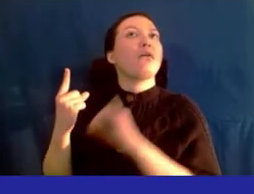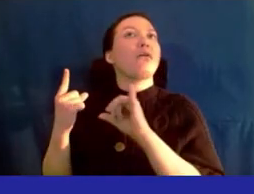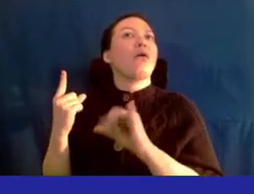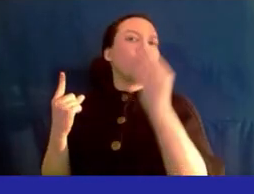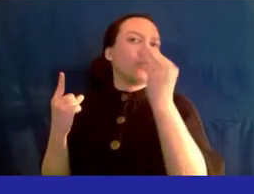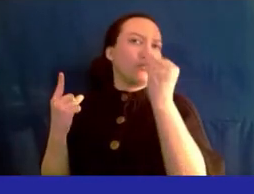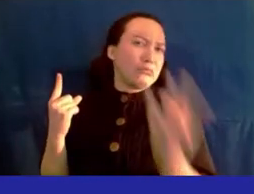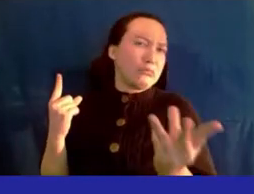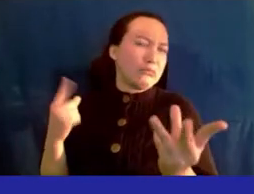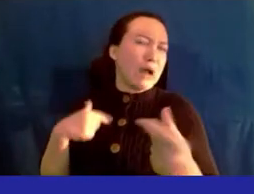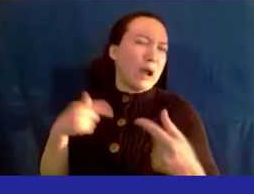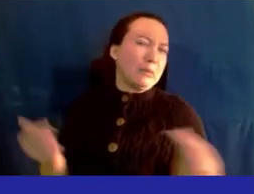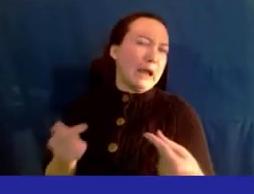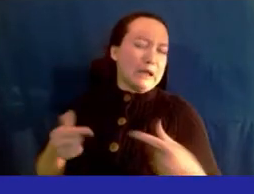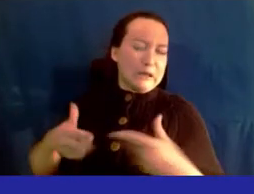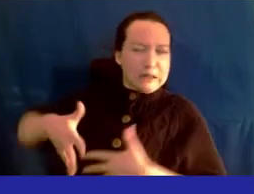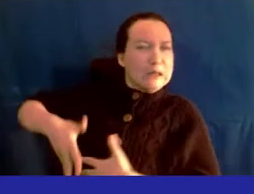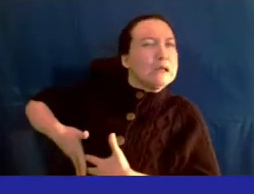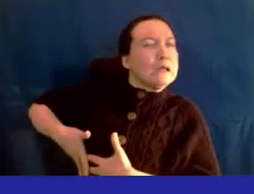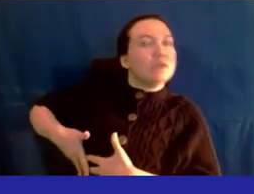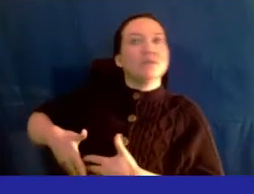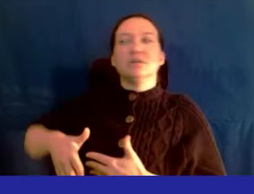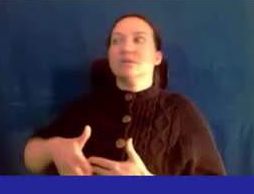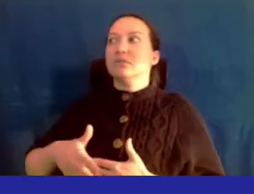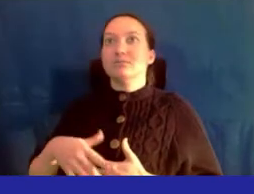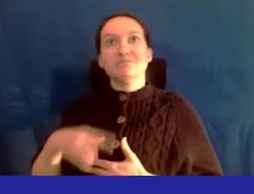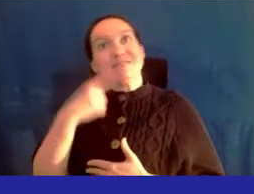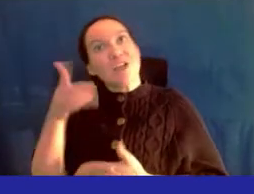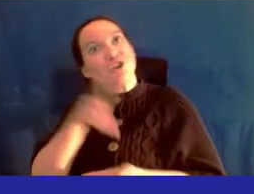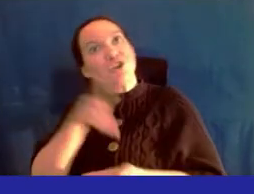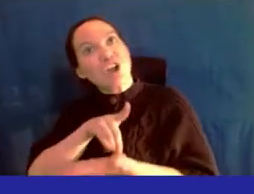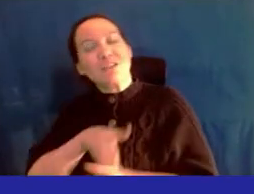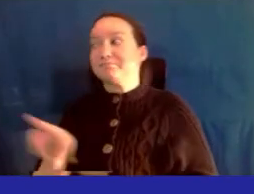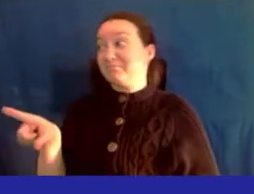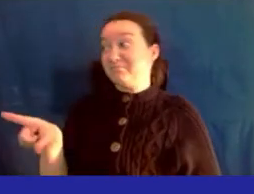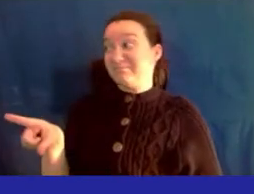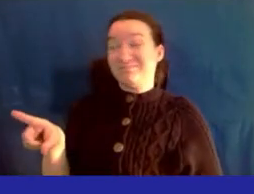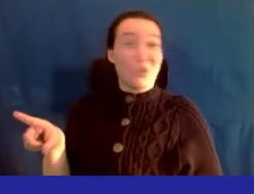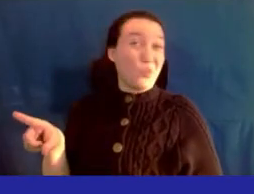the way, I've been having this pain right here. Like, did you tell your doctor? No, I didn't.